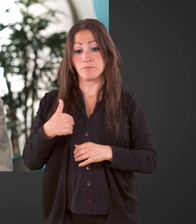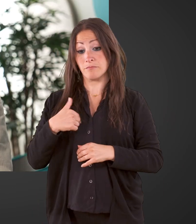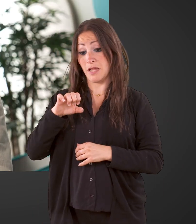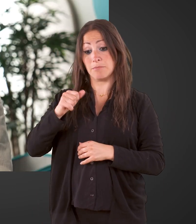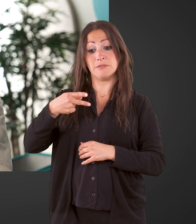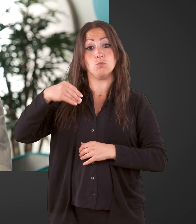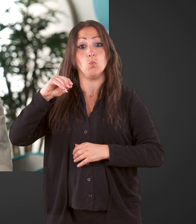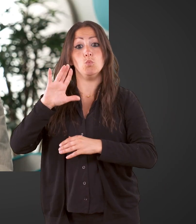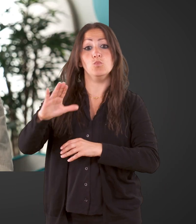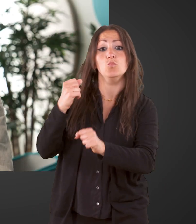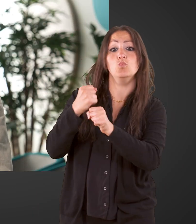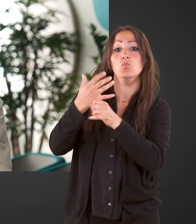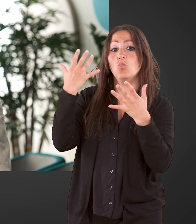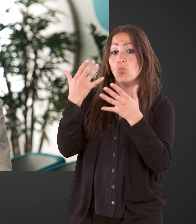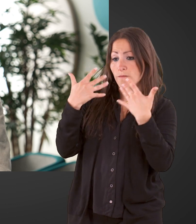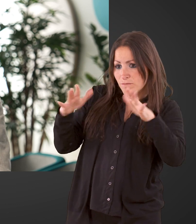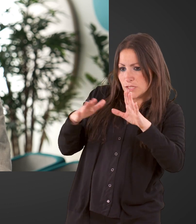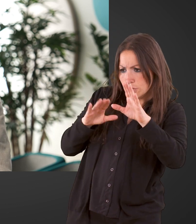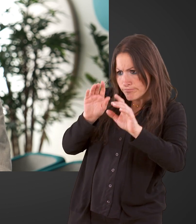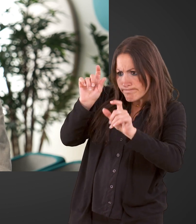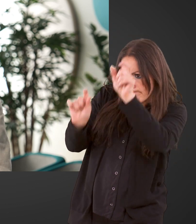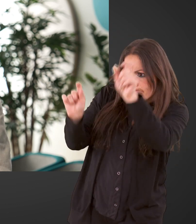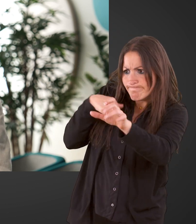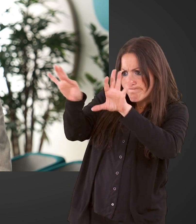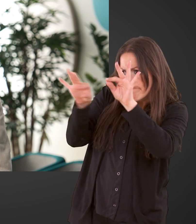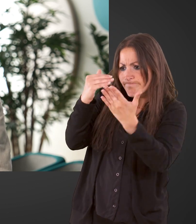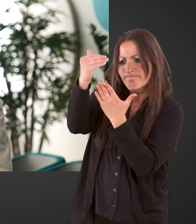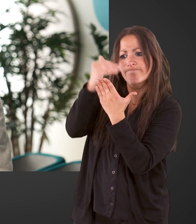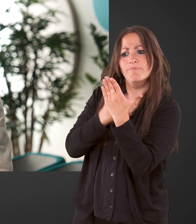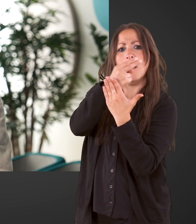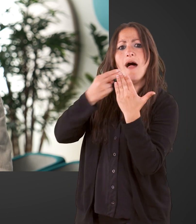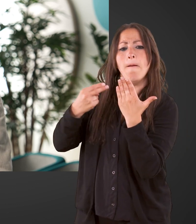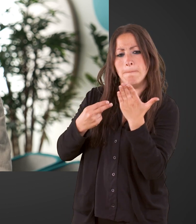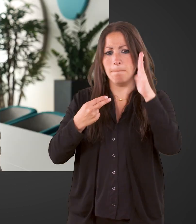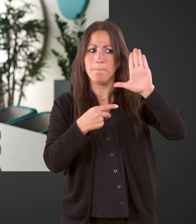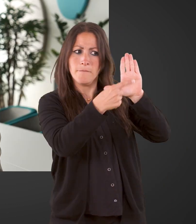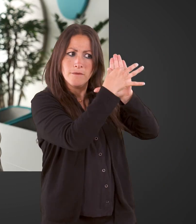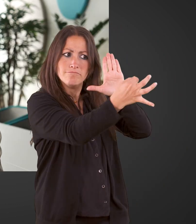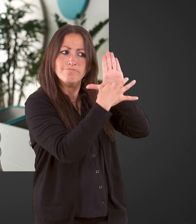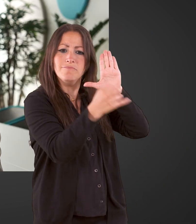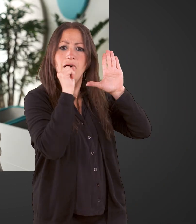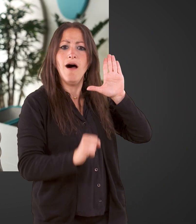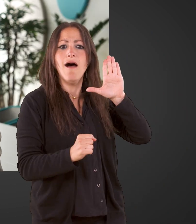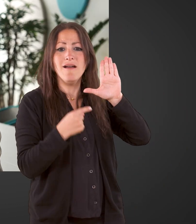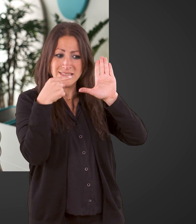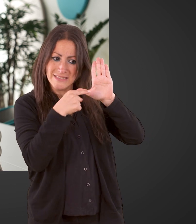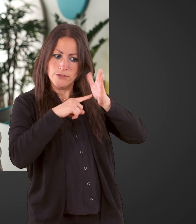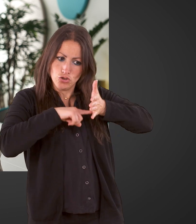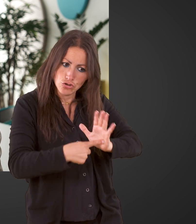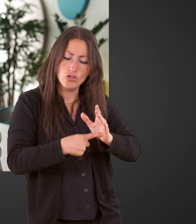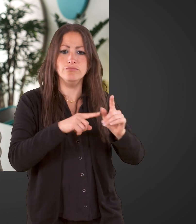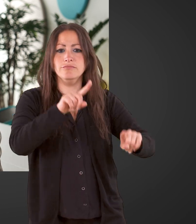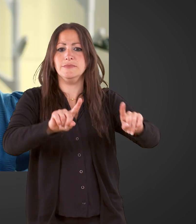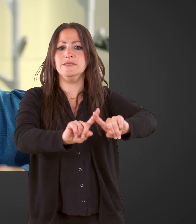role in this is to offer them a diverse pool of successful candidates to choose from. This is where diversity